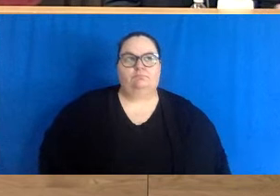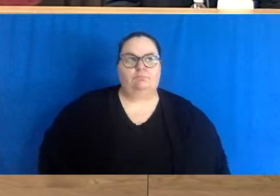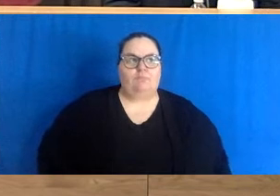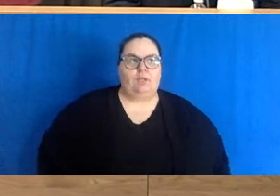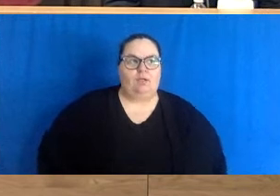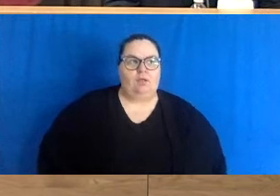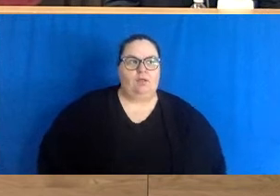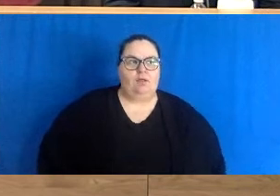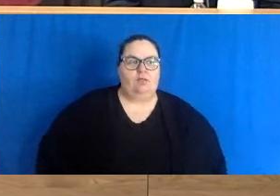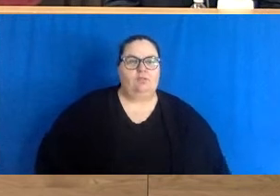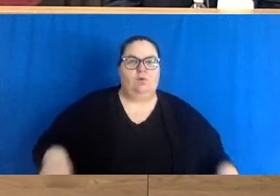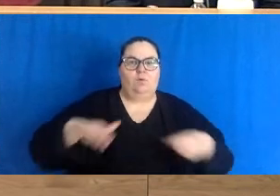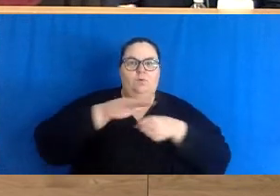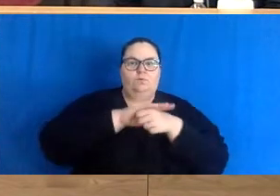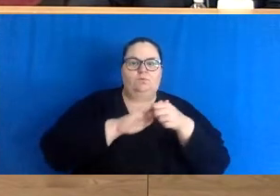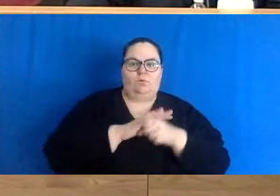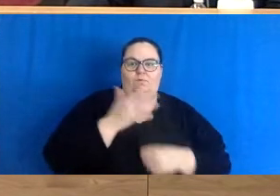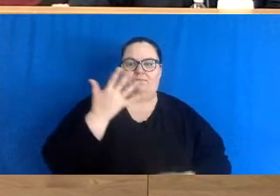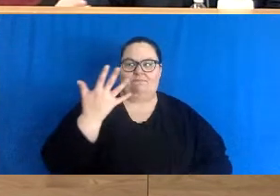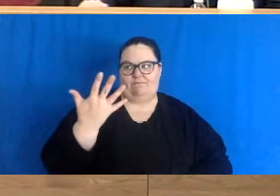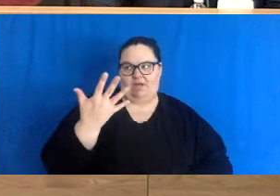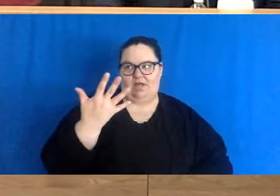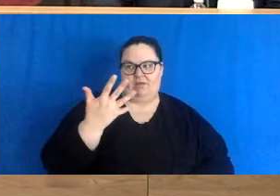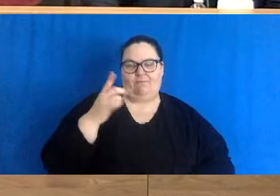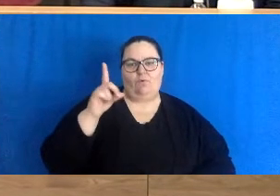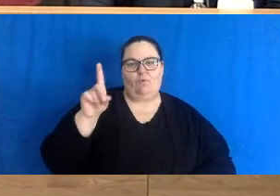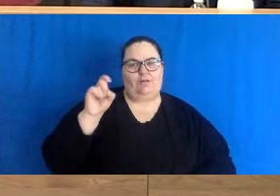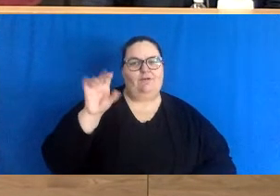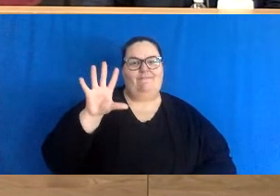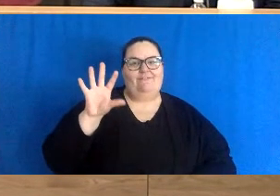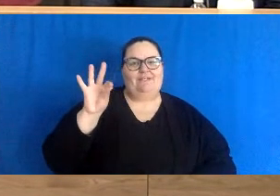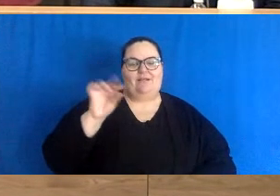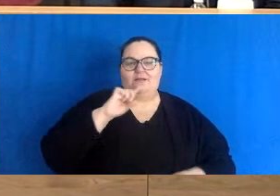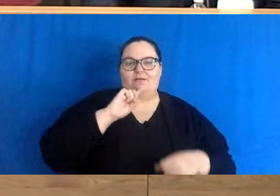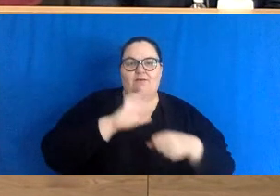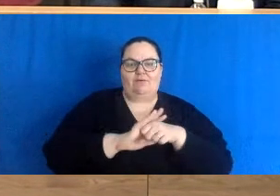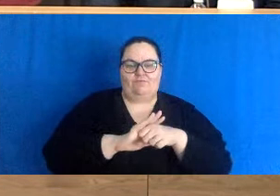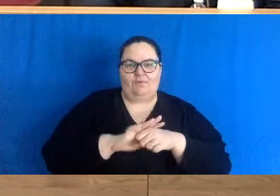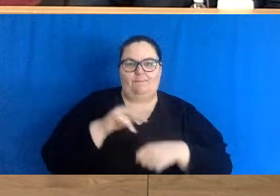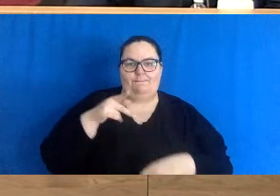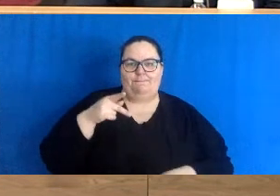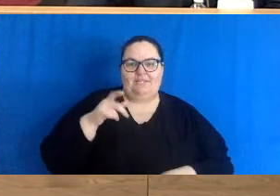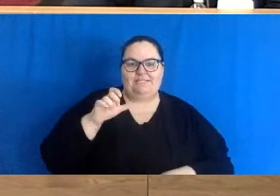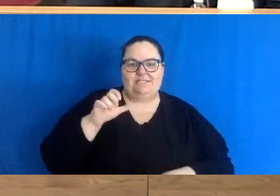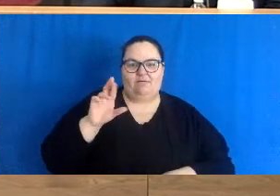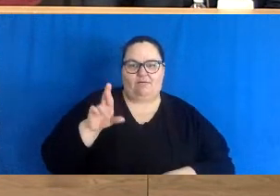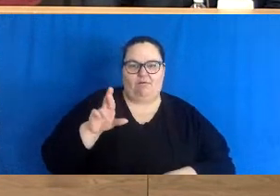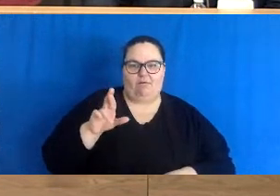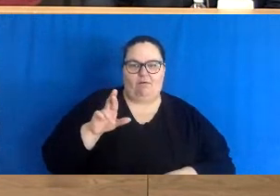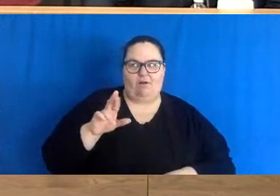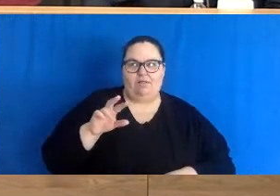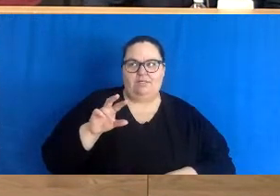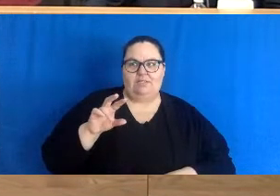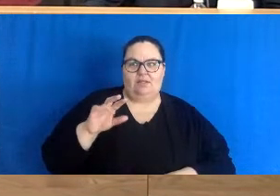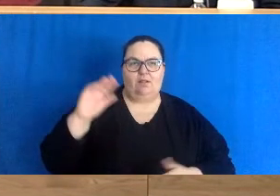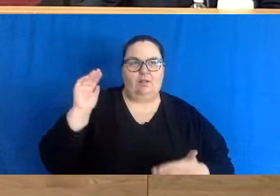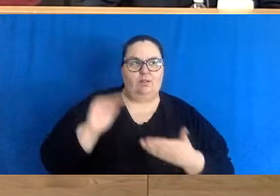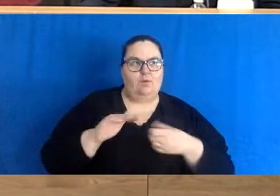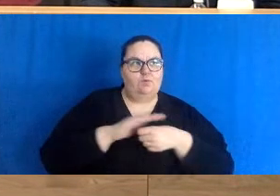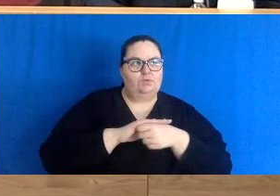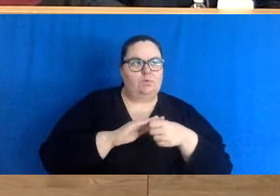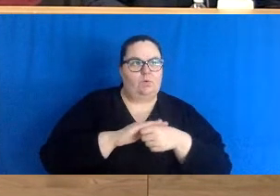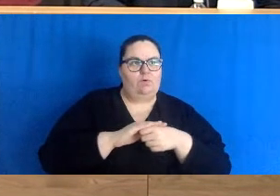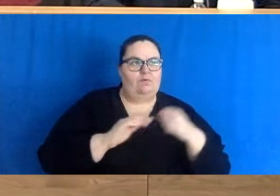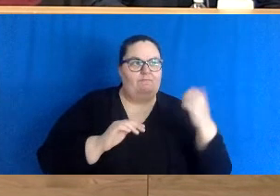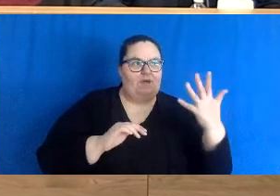zone five there was 159 PCR confirmed cases yesterday the lowest by far of the seven zones the lowest was the next lowest